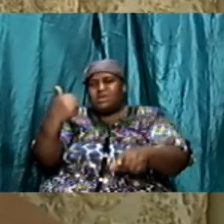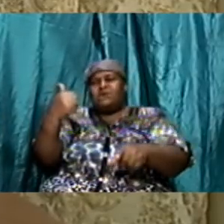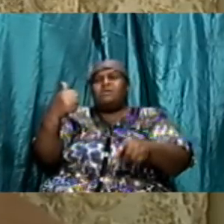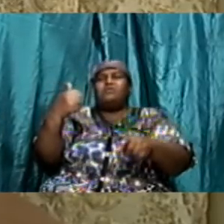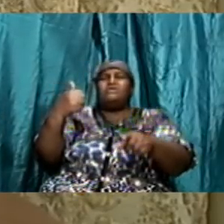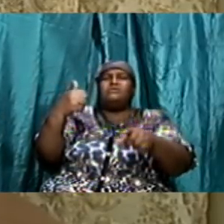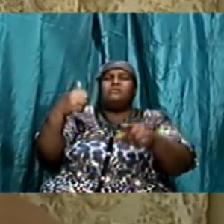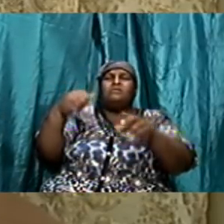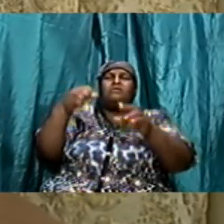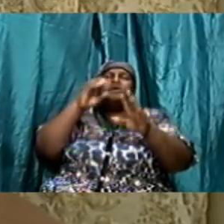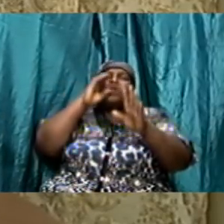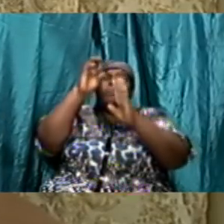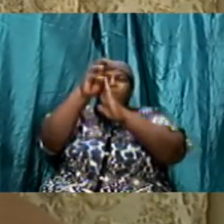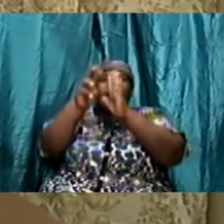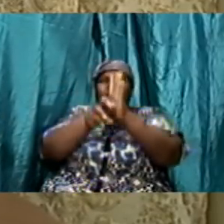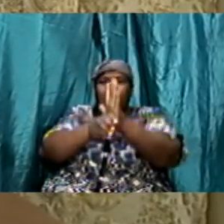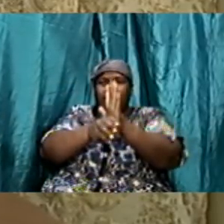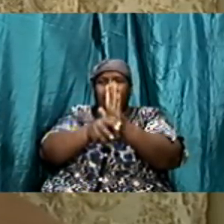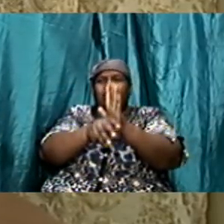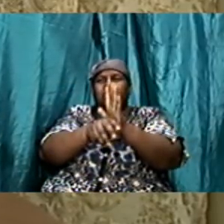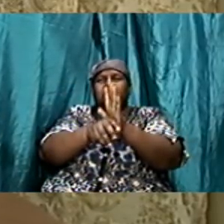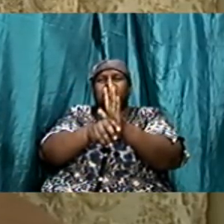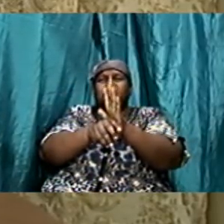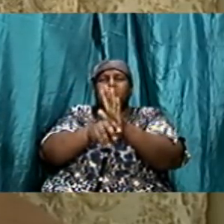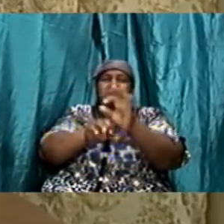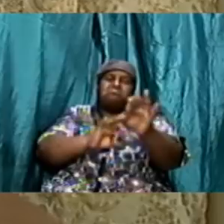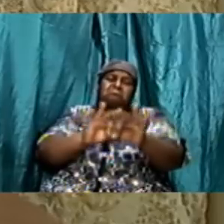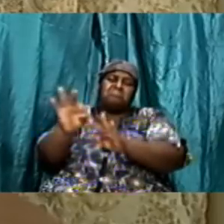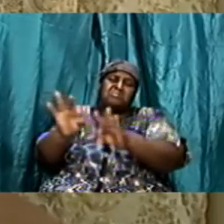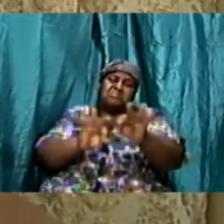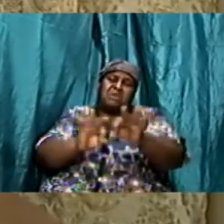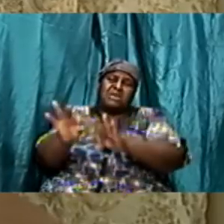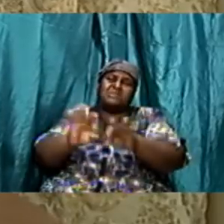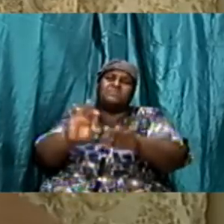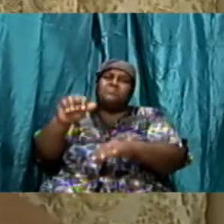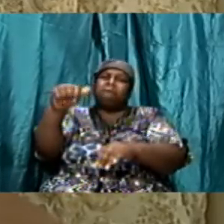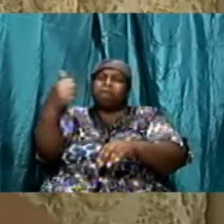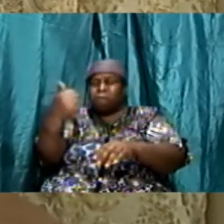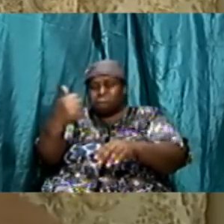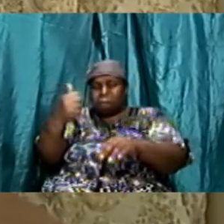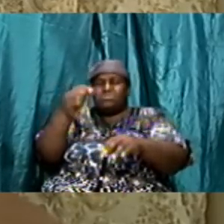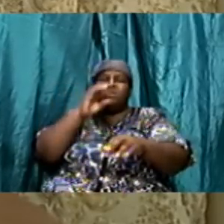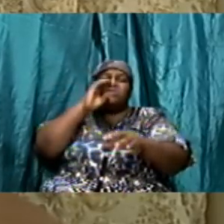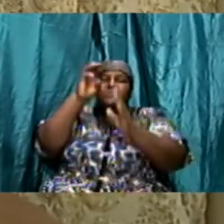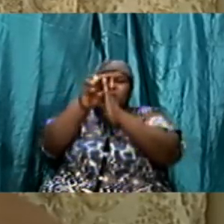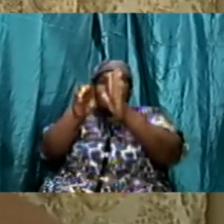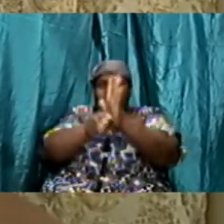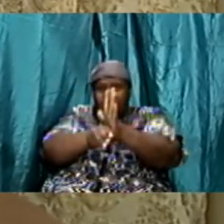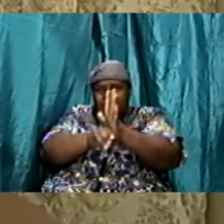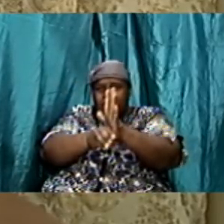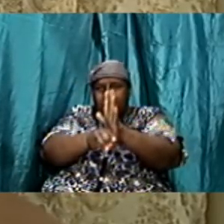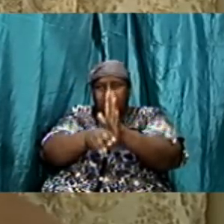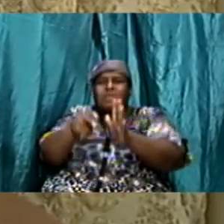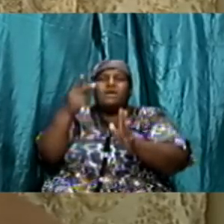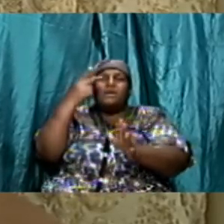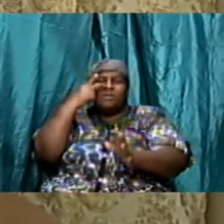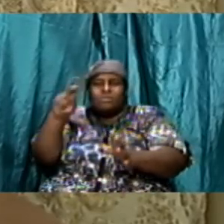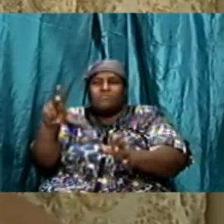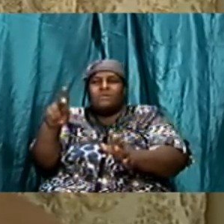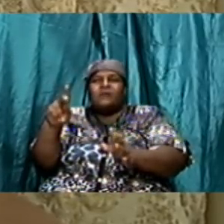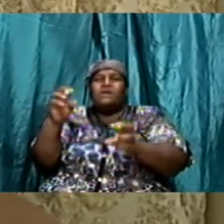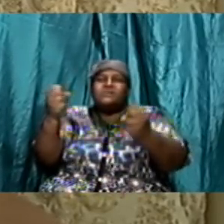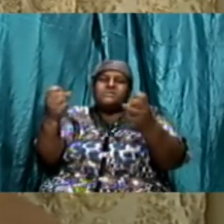the 613 commandments that explained amen the ten commandments and we look at the fact that the sign of the covenant